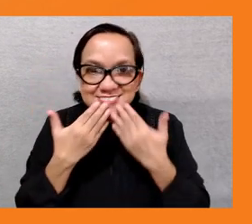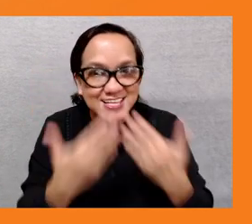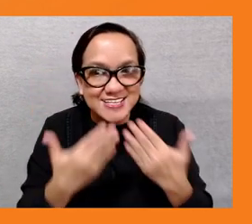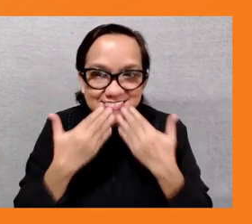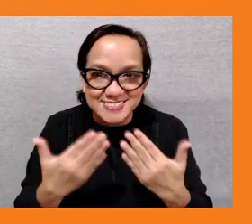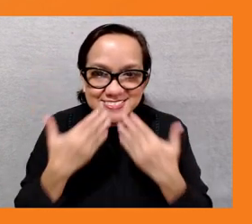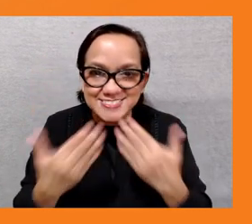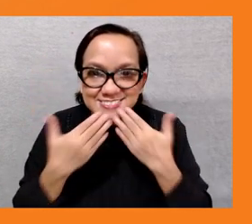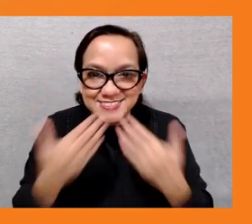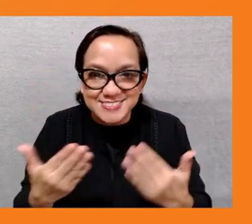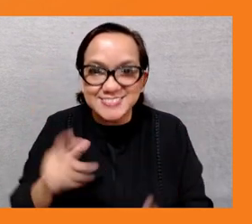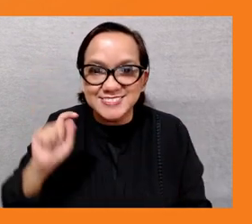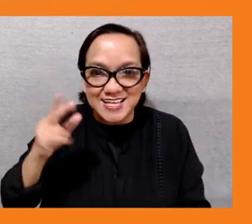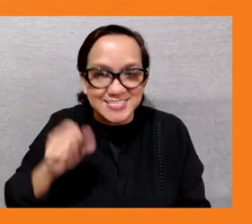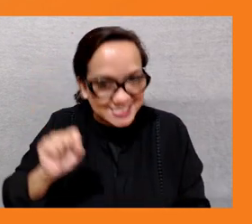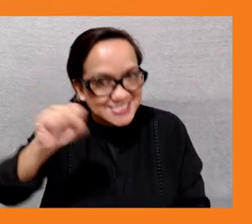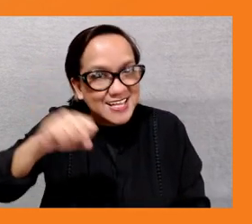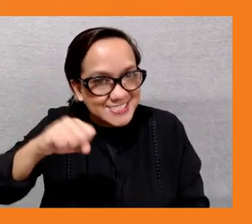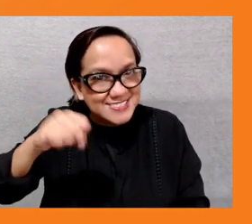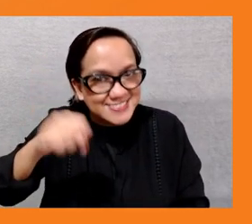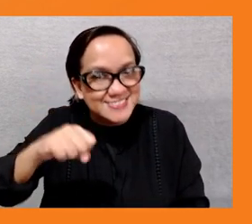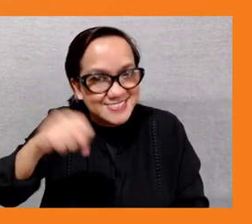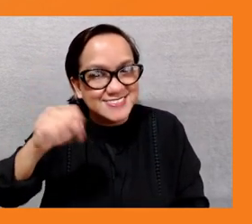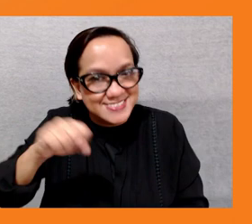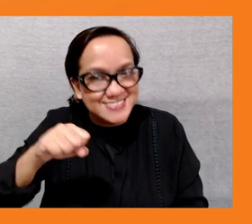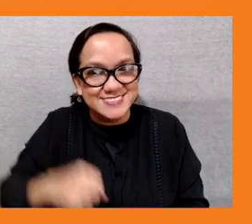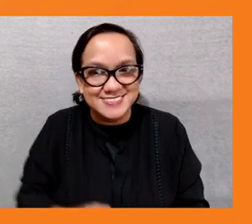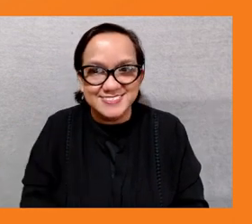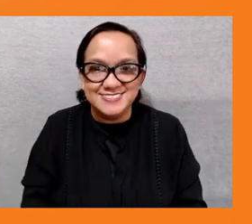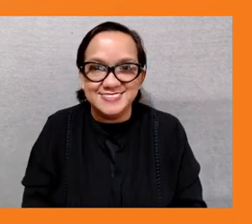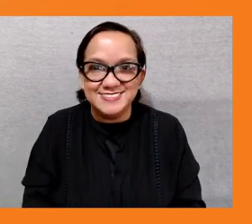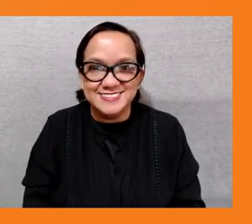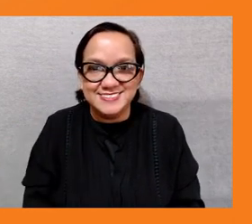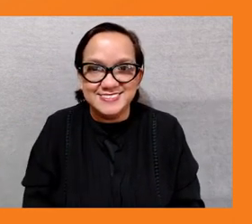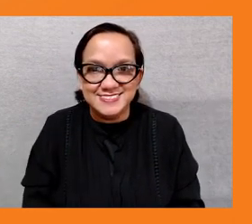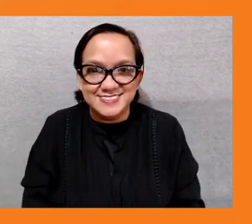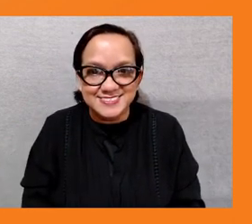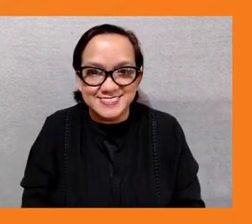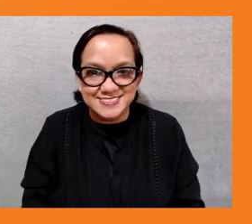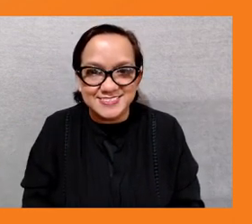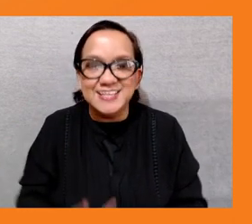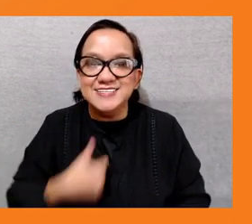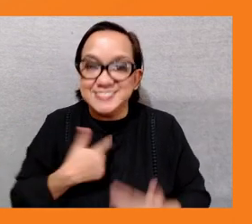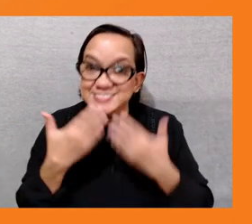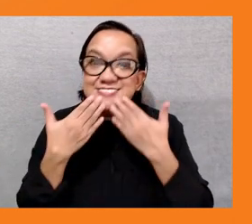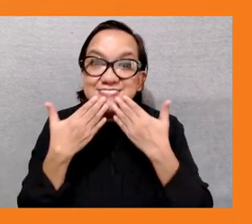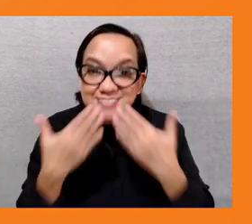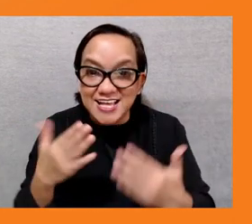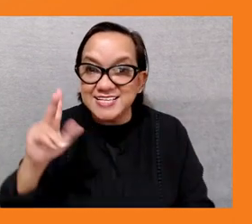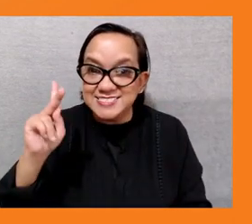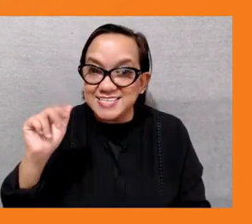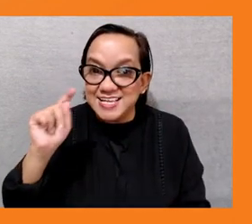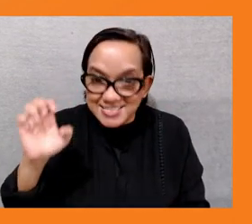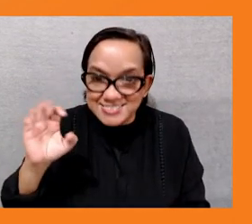for sure um one more uh one more round of appreciation to kate felix or feed and talia for being